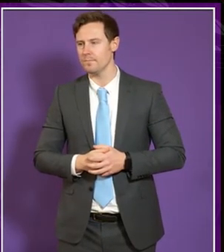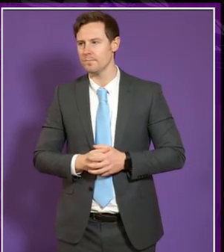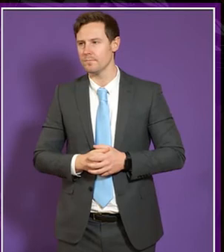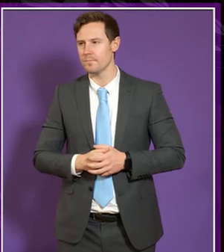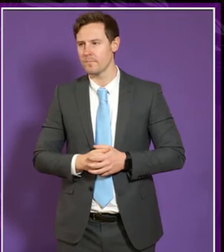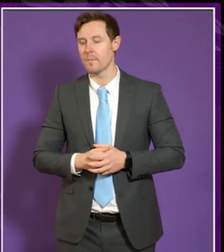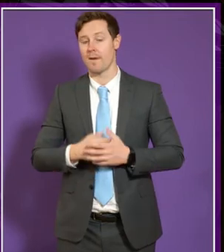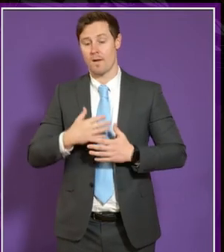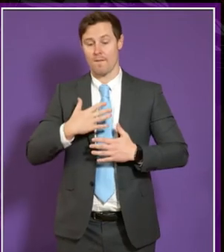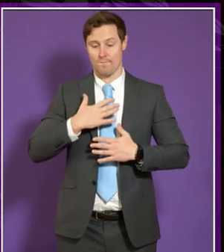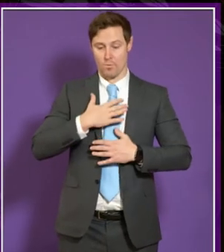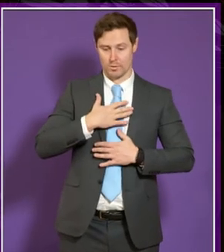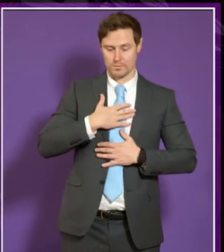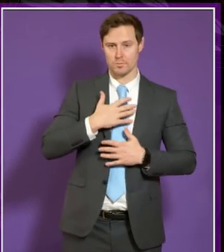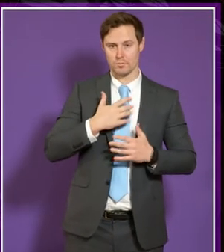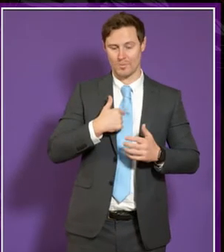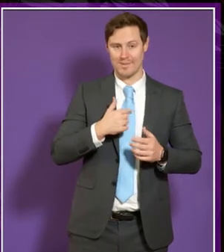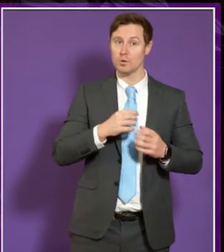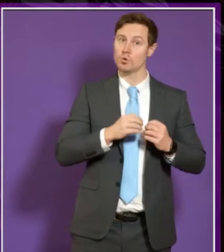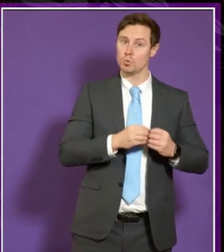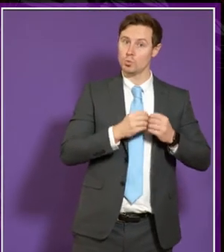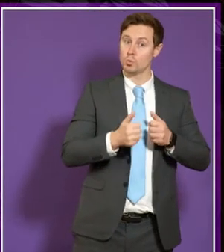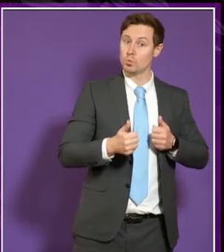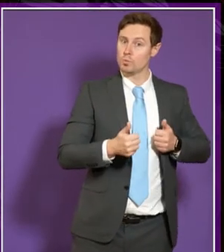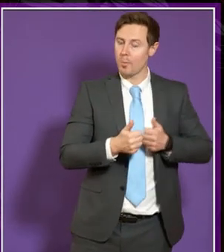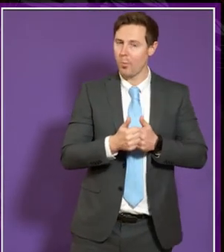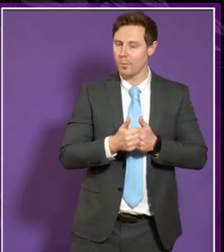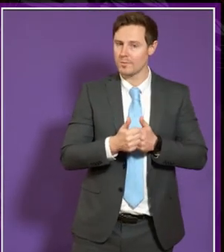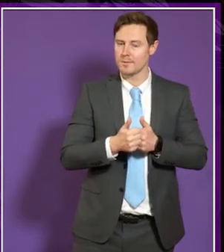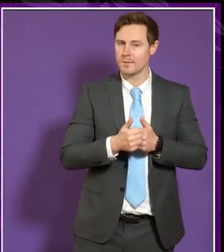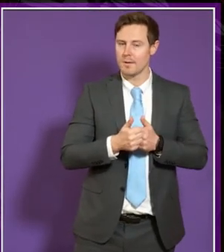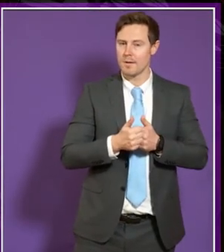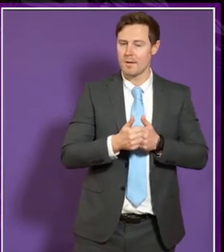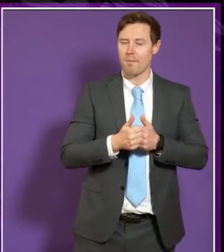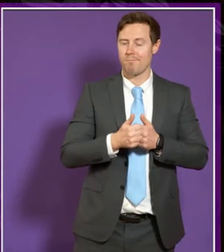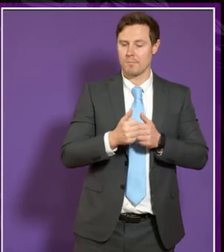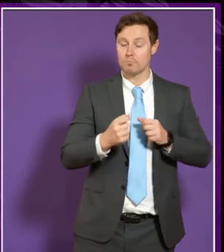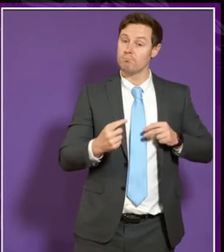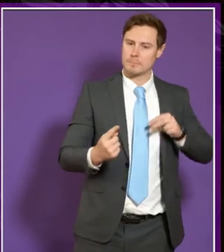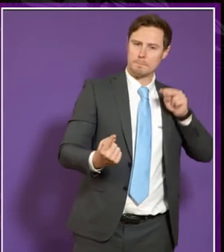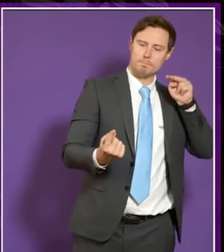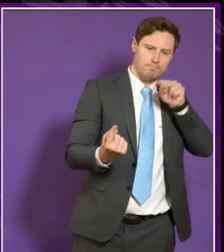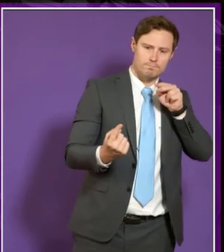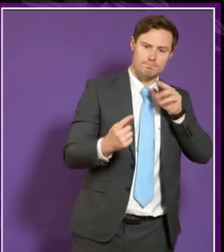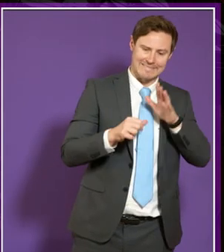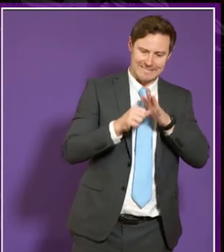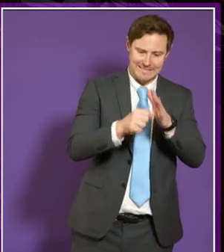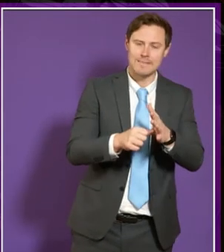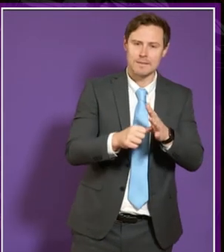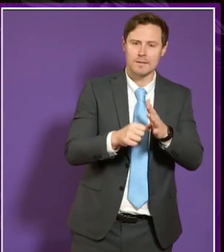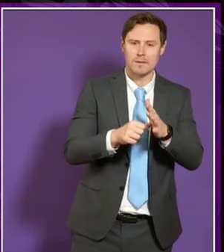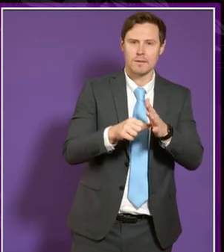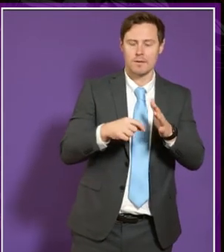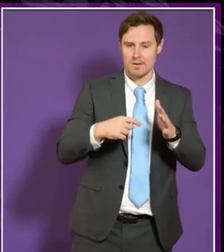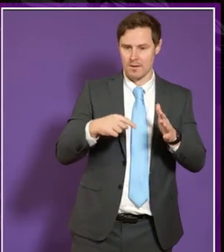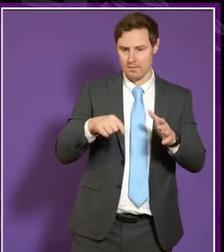us in particular coming from a student support perspective i think probably one of the challenges is um going to be getting the